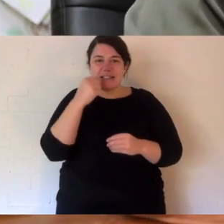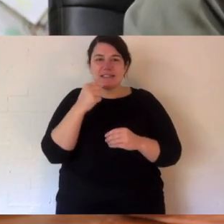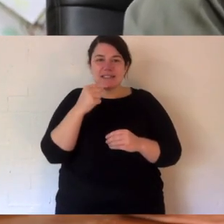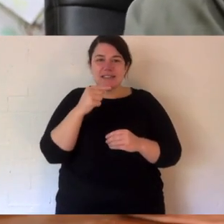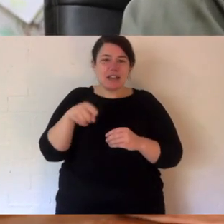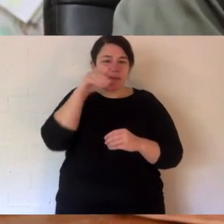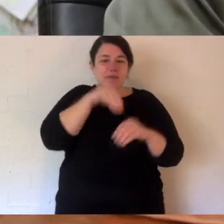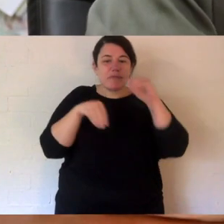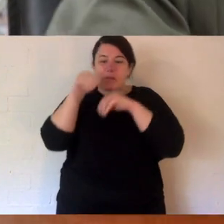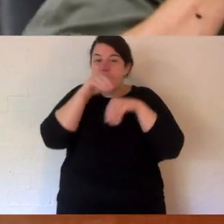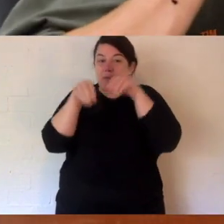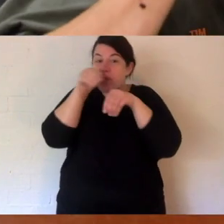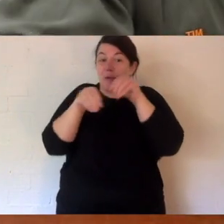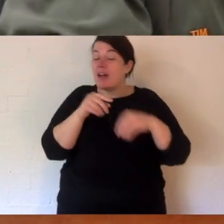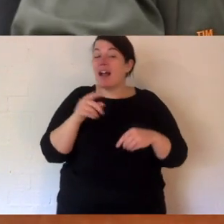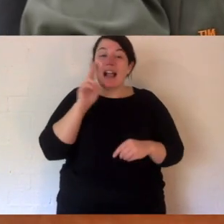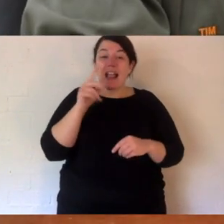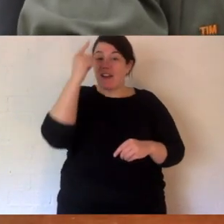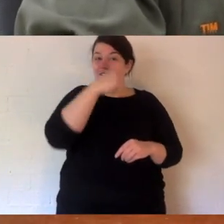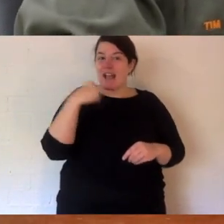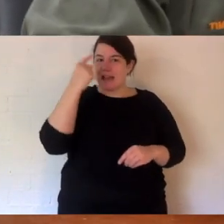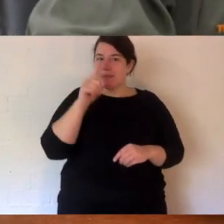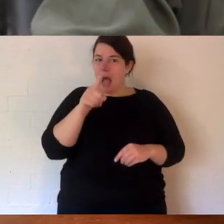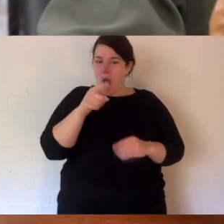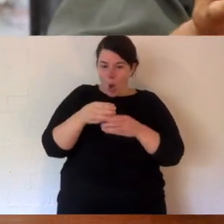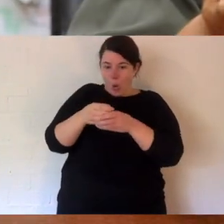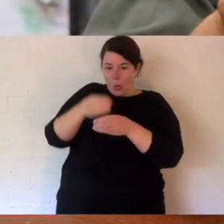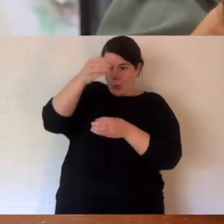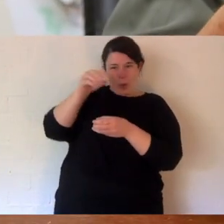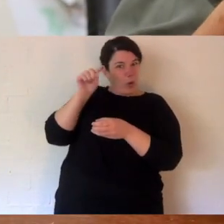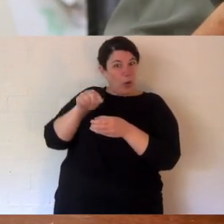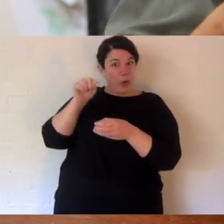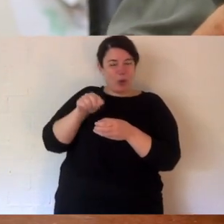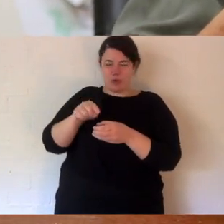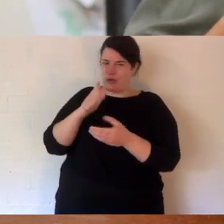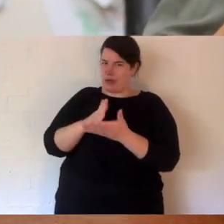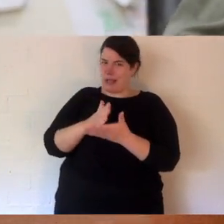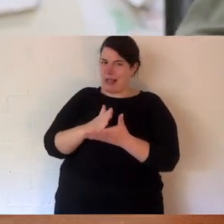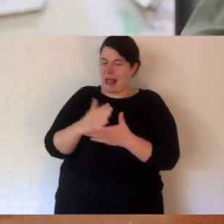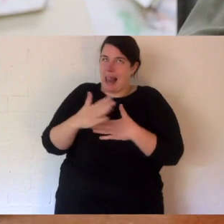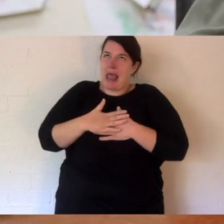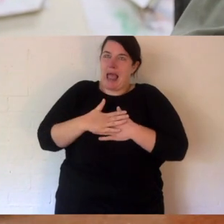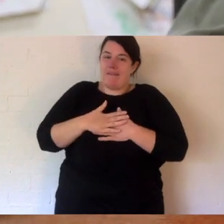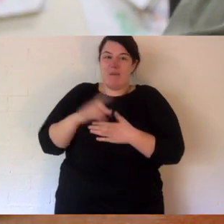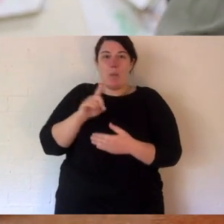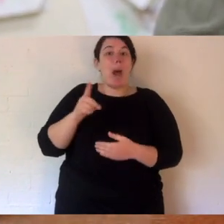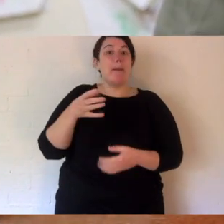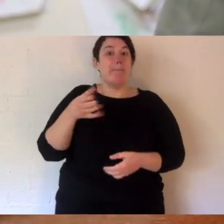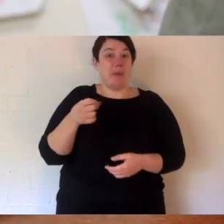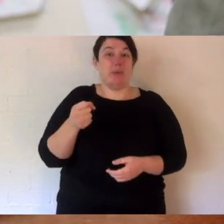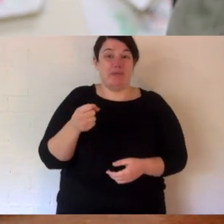So, just like your pets, she'll groom. She's cleaning her face now. But this is what she really wants.